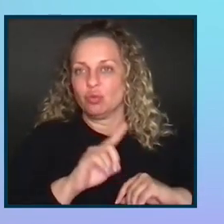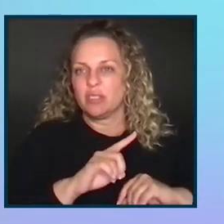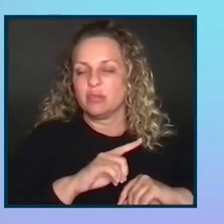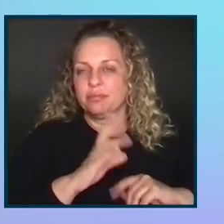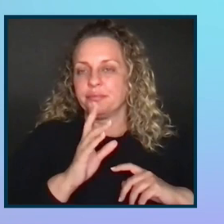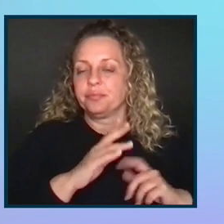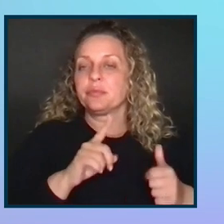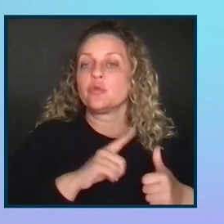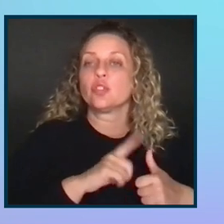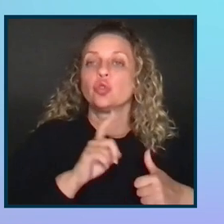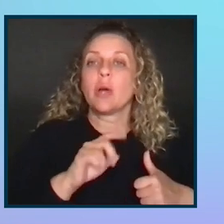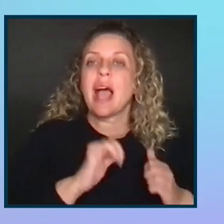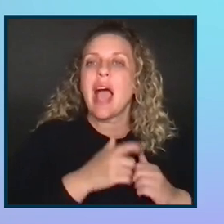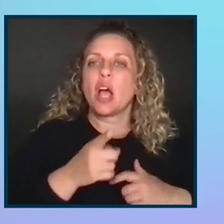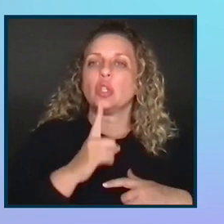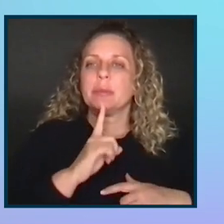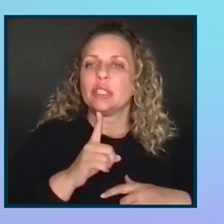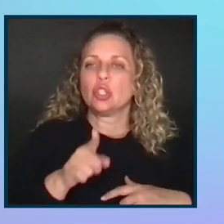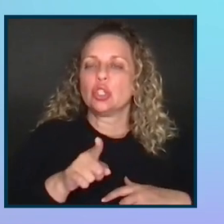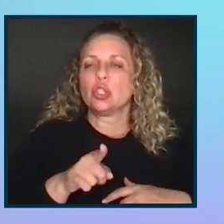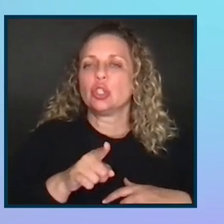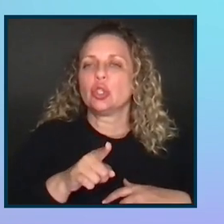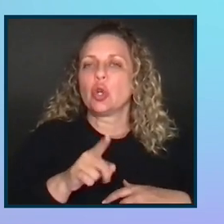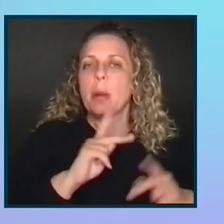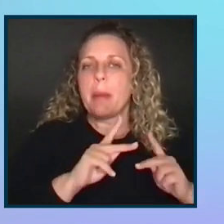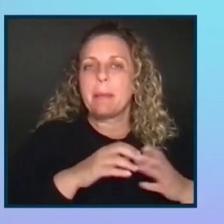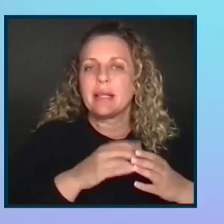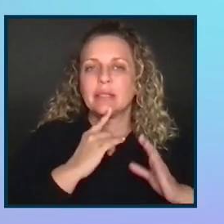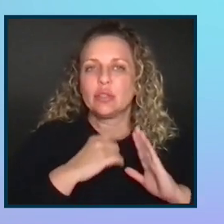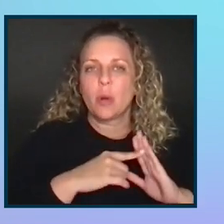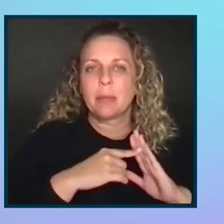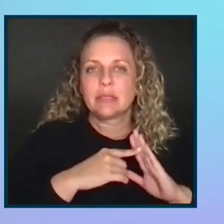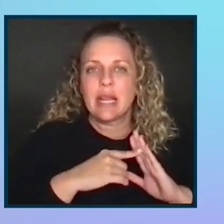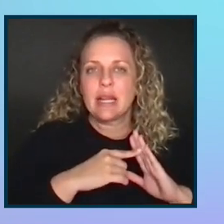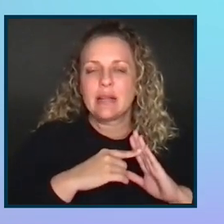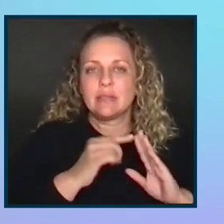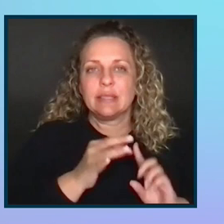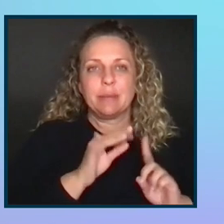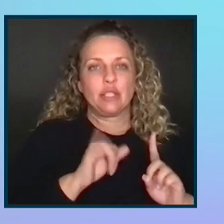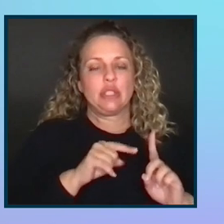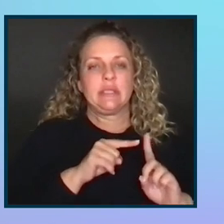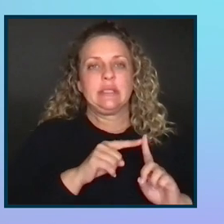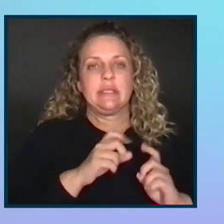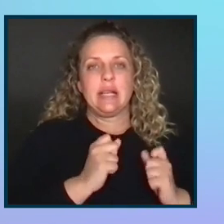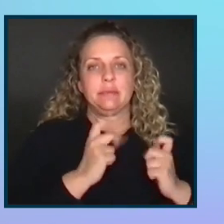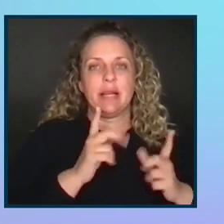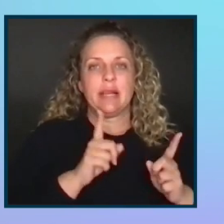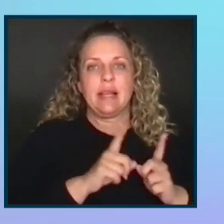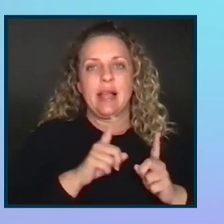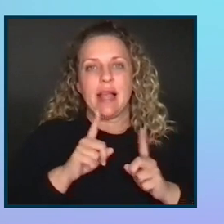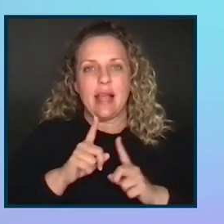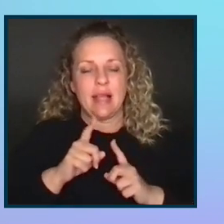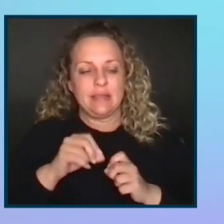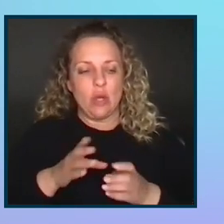how do you ensure that your population is representative, especially as many within